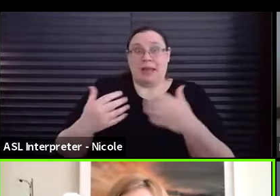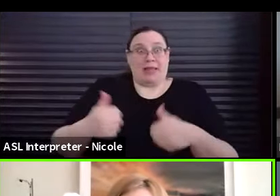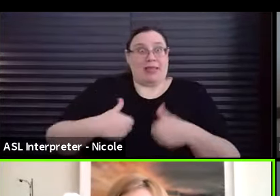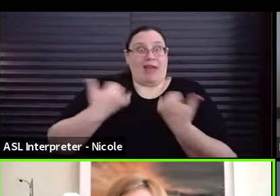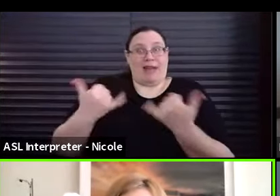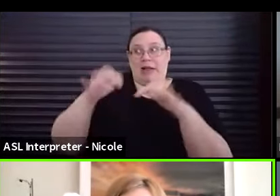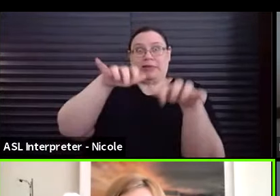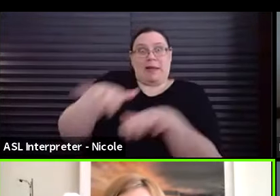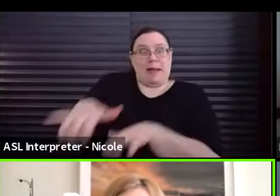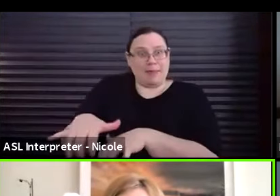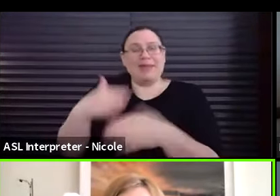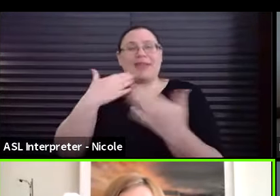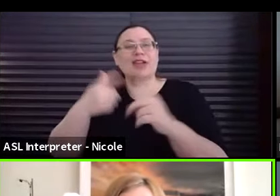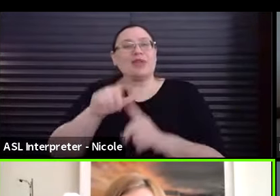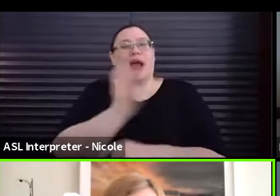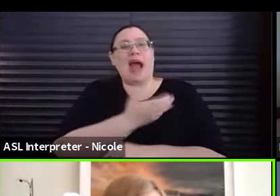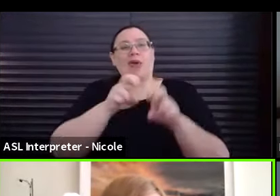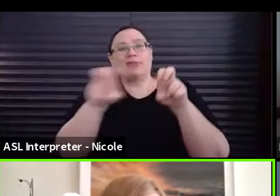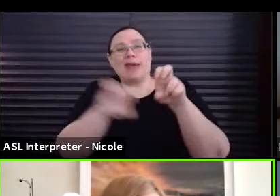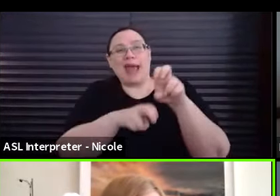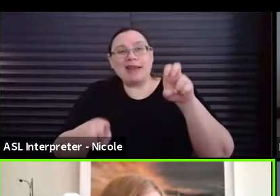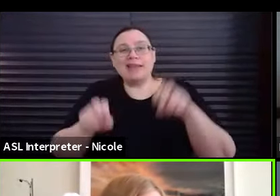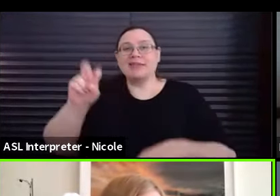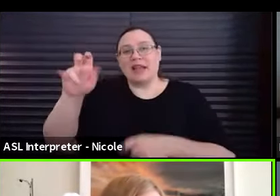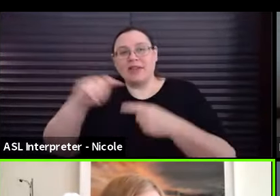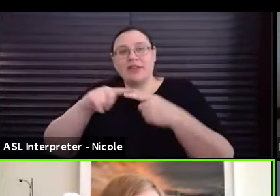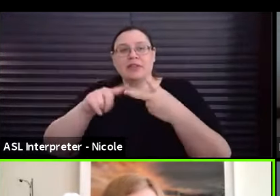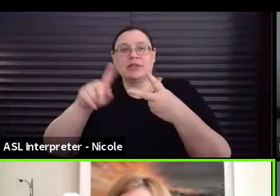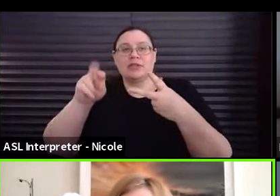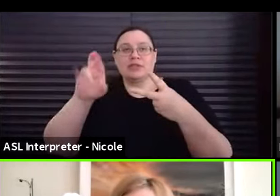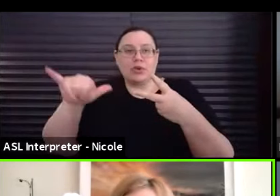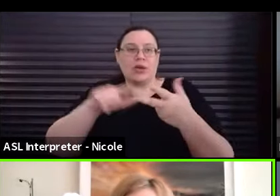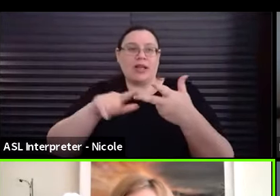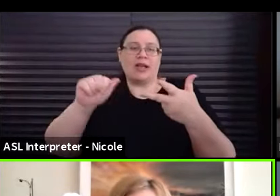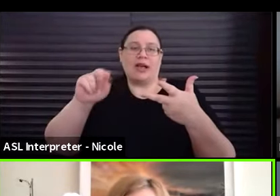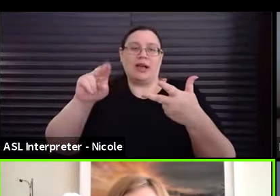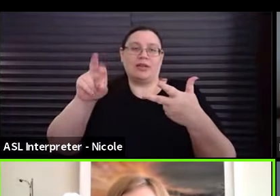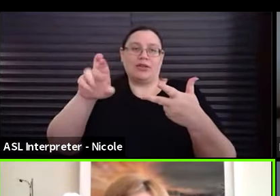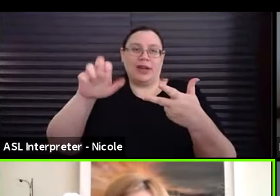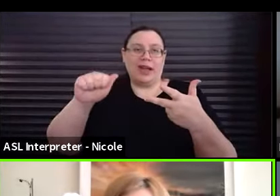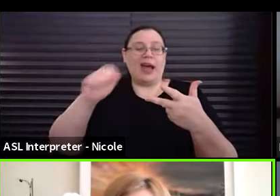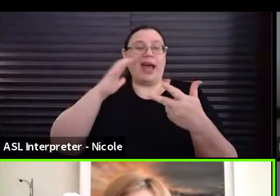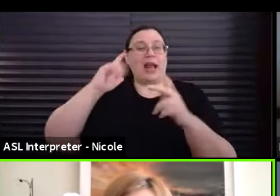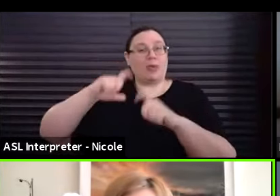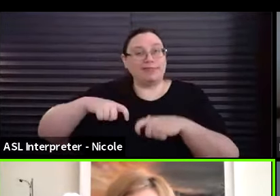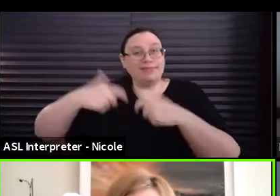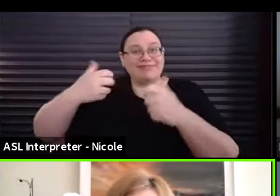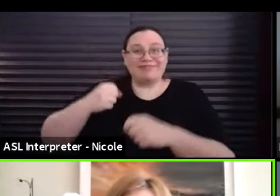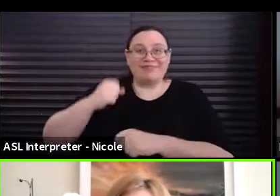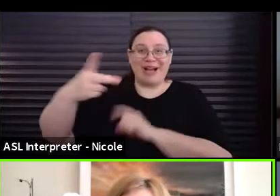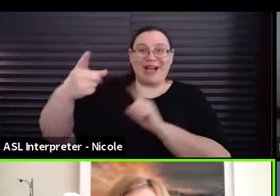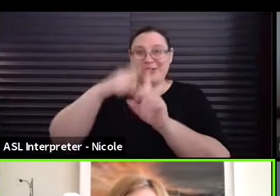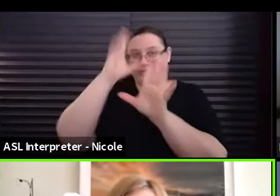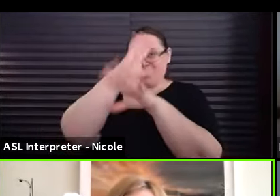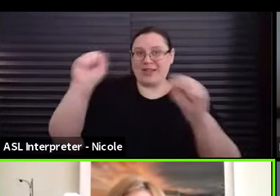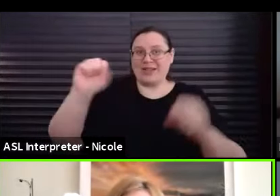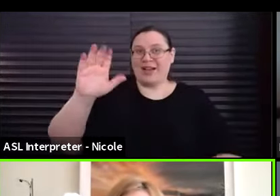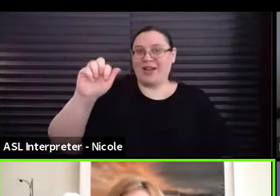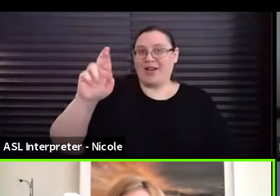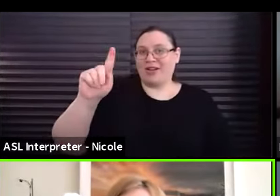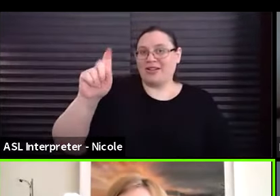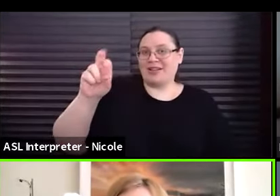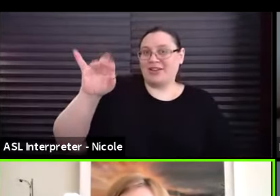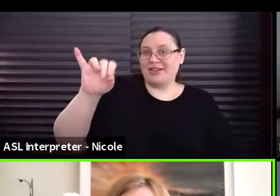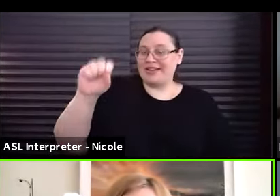to thank our panelists again, Evan, Troy, Andrea, and hand the mic over back to president Carteris. And